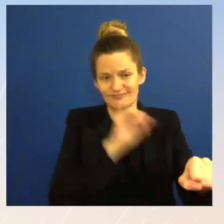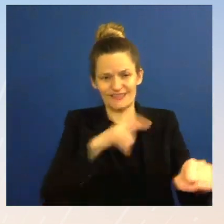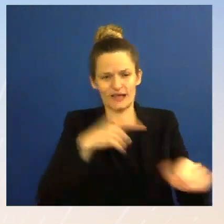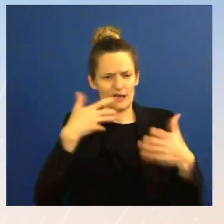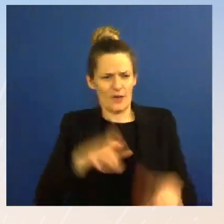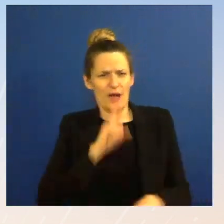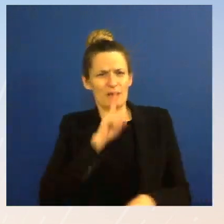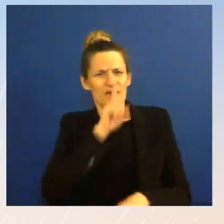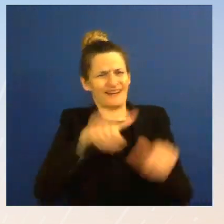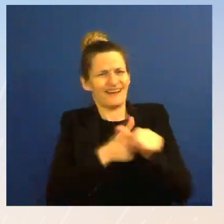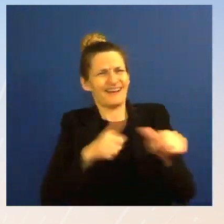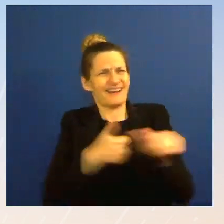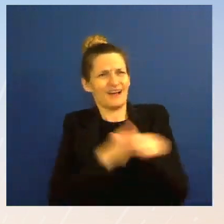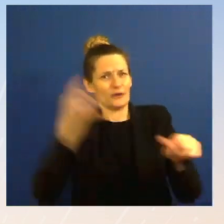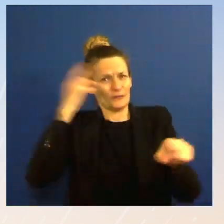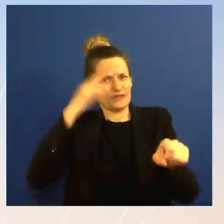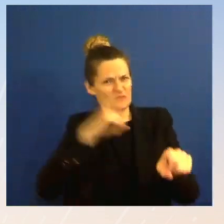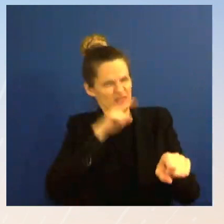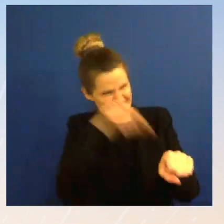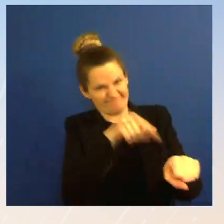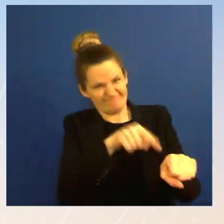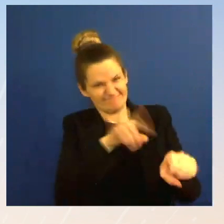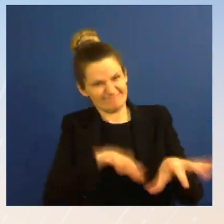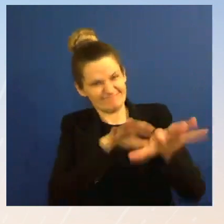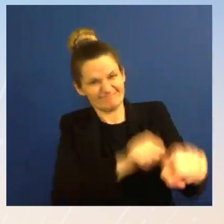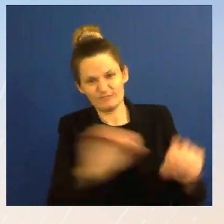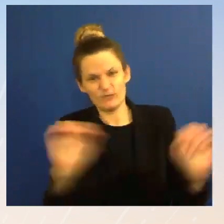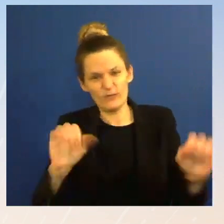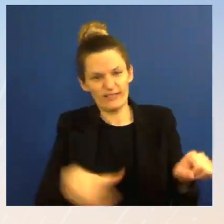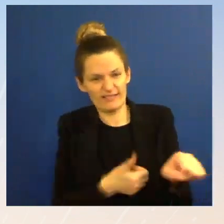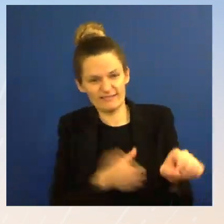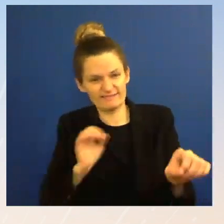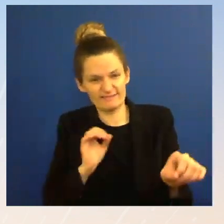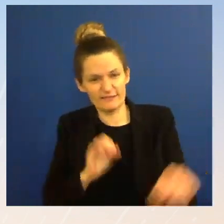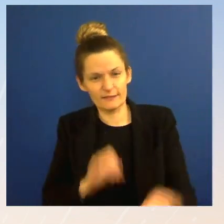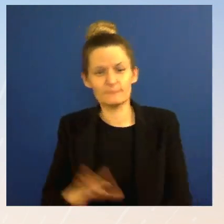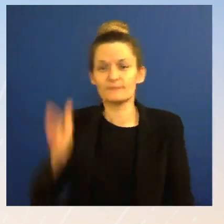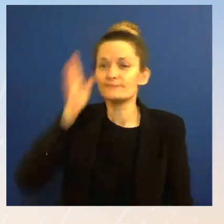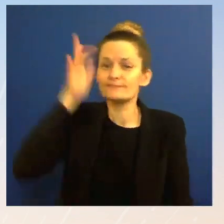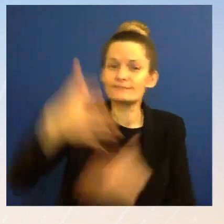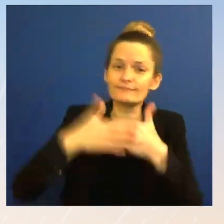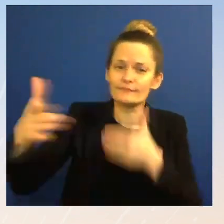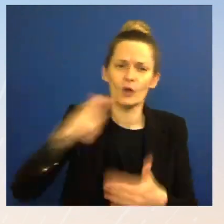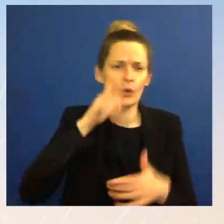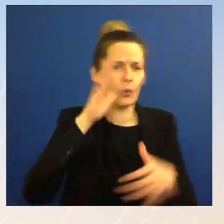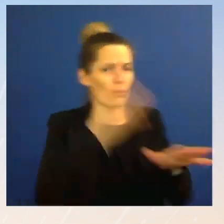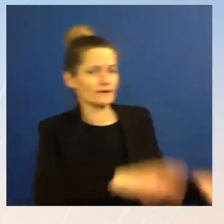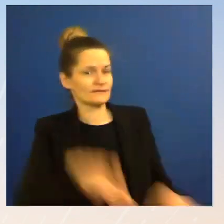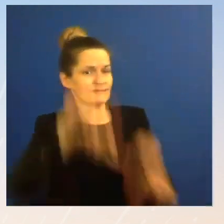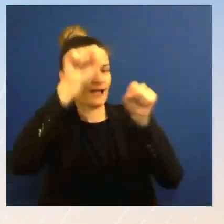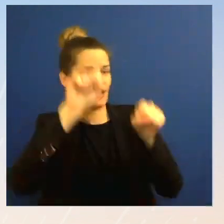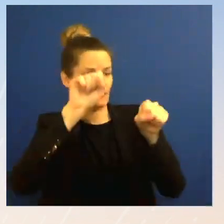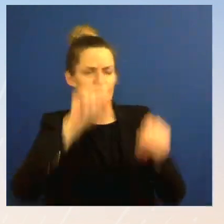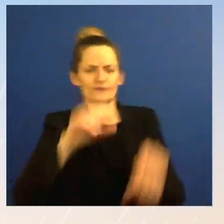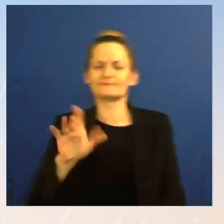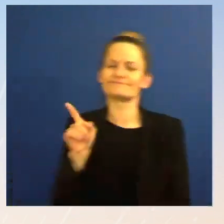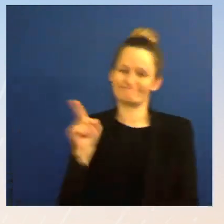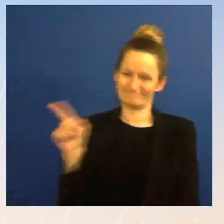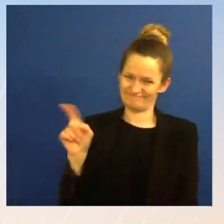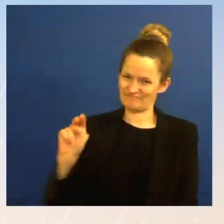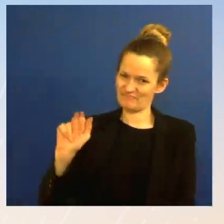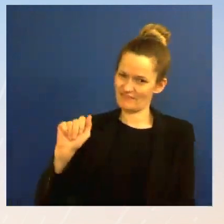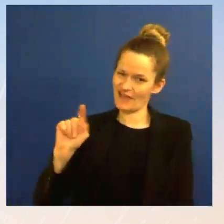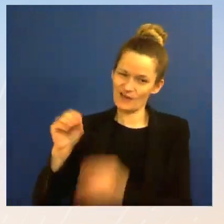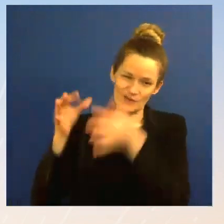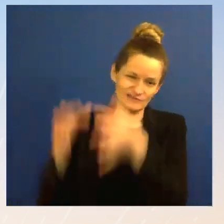terms of future leadership, obviously, that would be for NATO partners, uh, to determine. Uh, but we, uh, certainly, uh, recognize and value, uh,